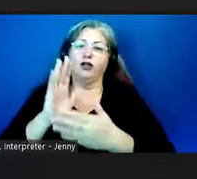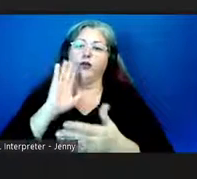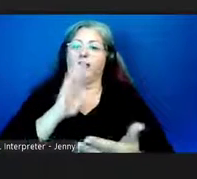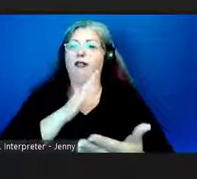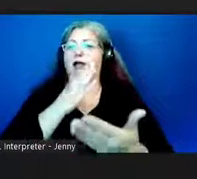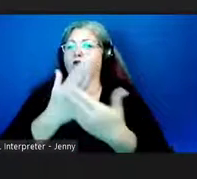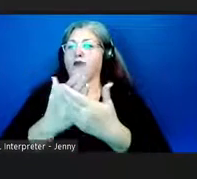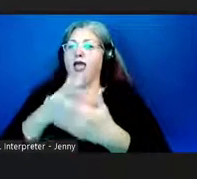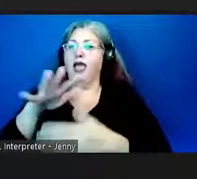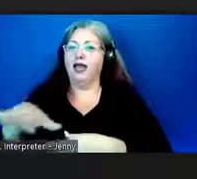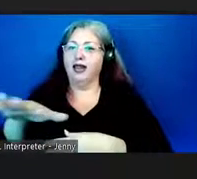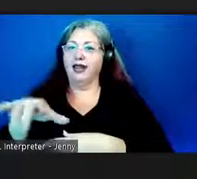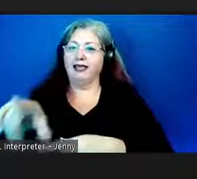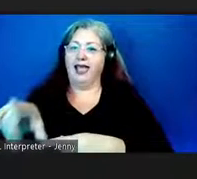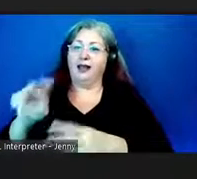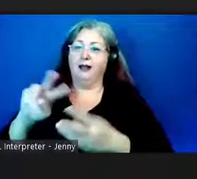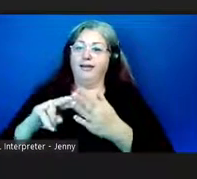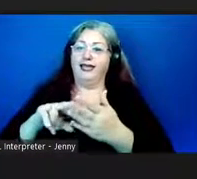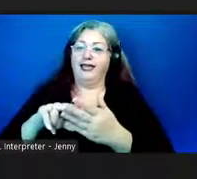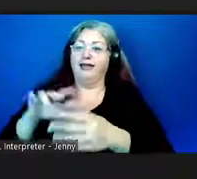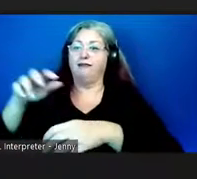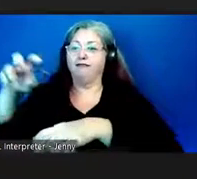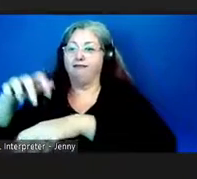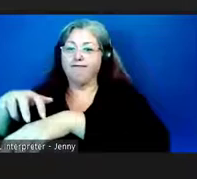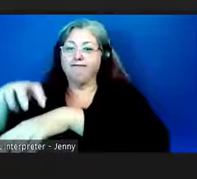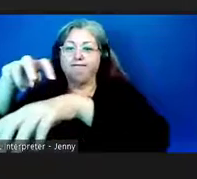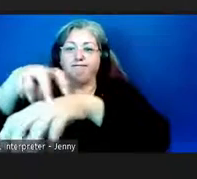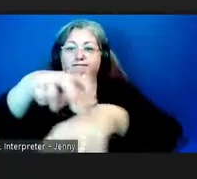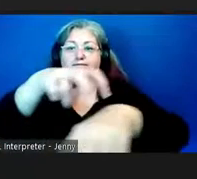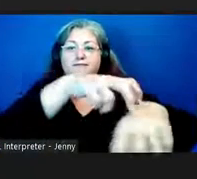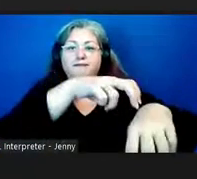go, and landfall, and landfall as we go.